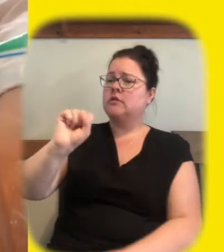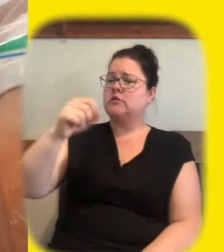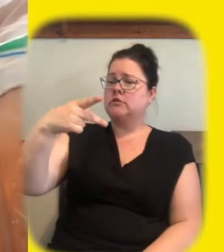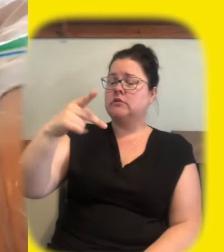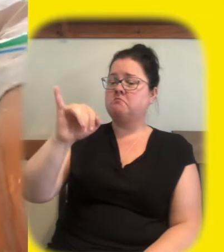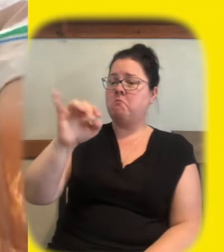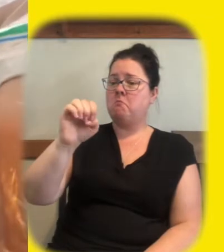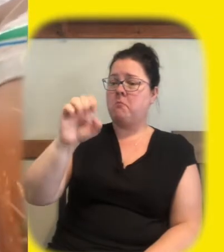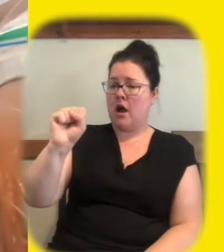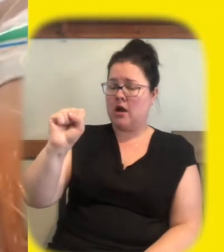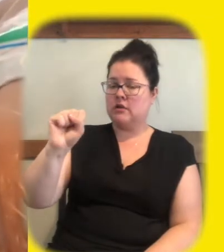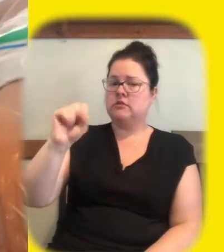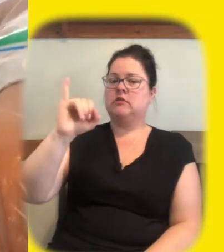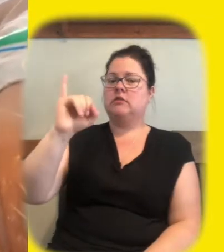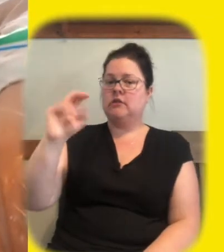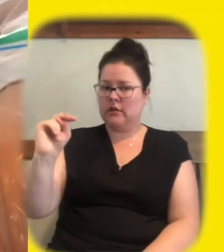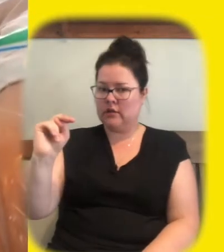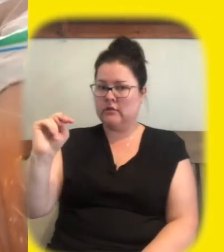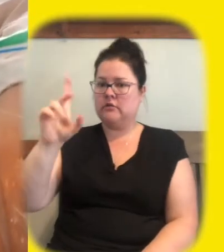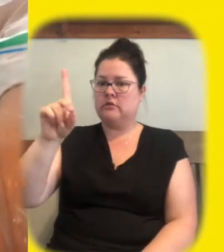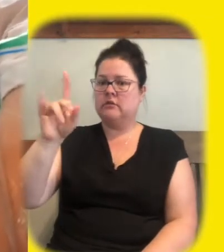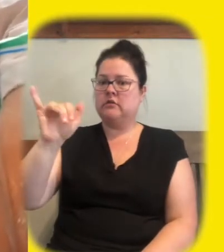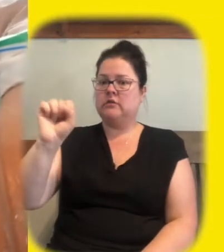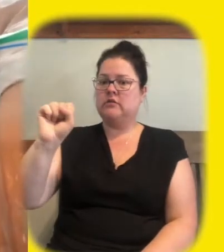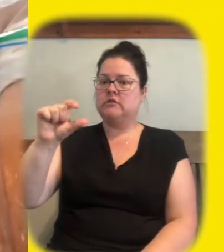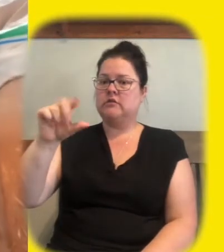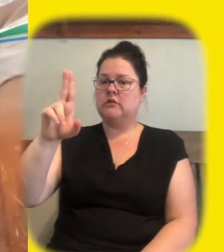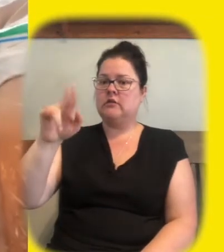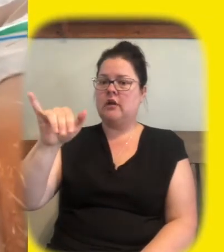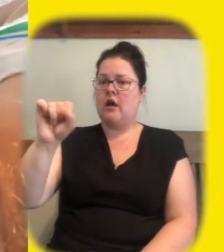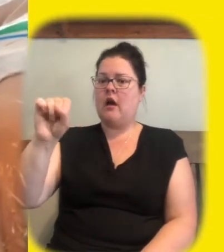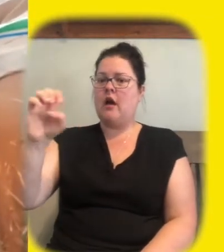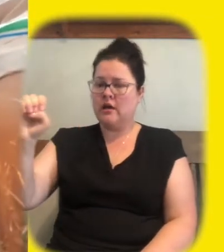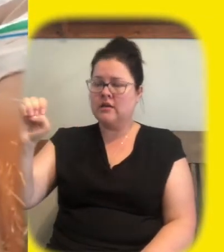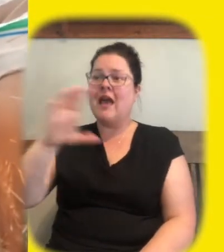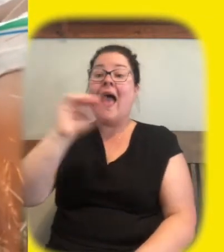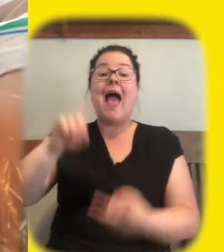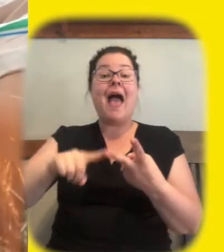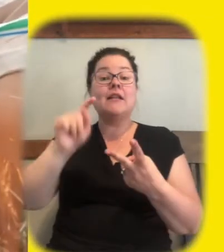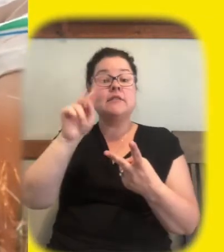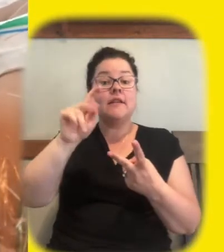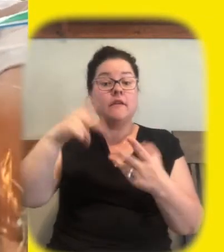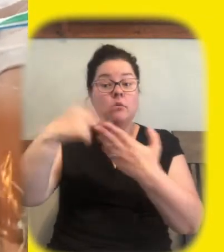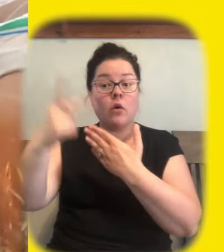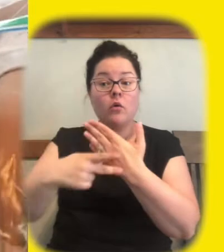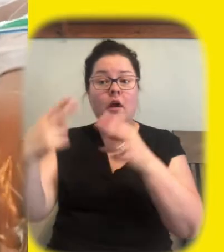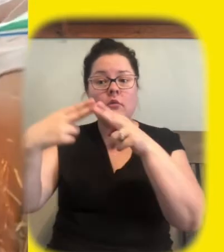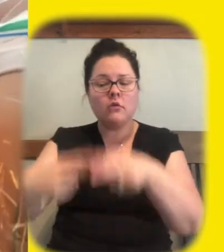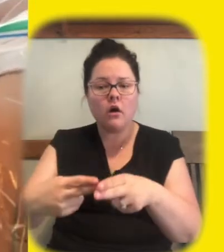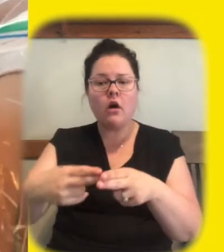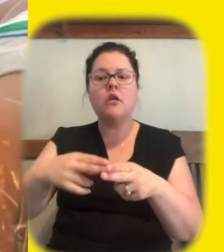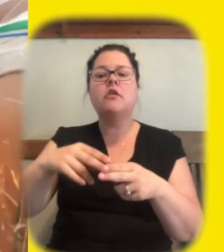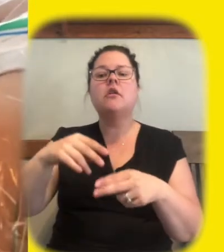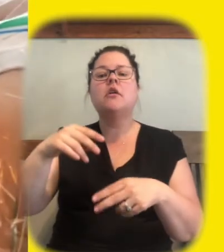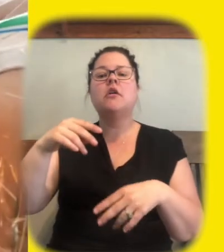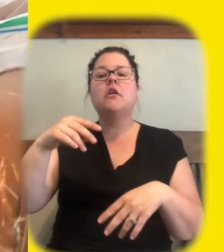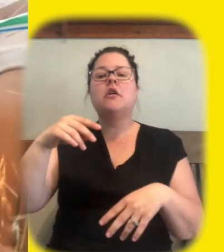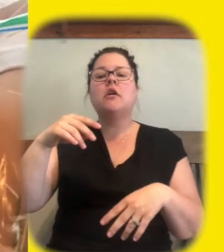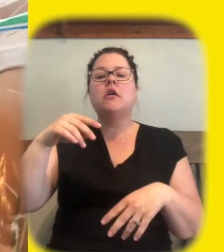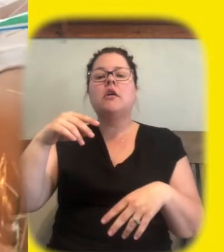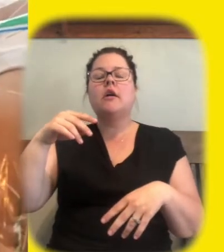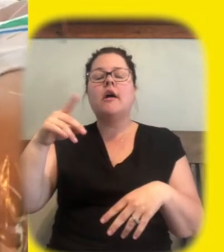and um the show one strange rock and he made the song and